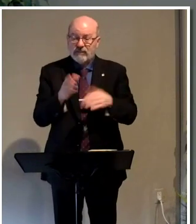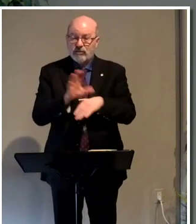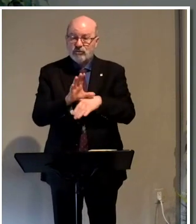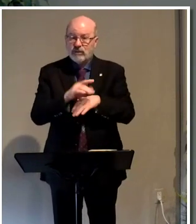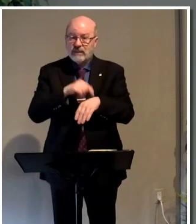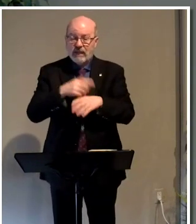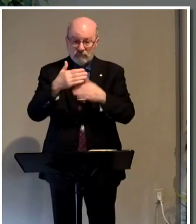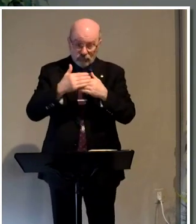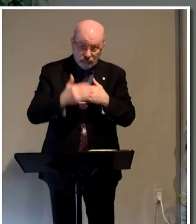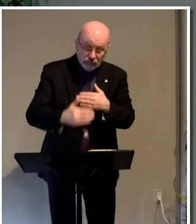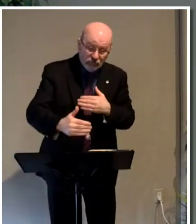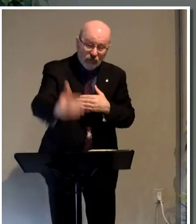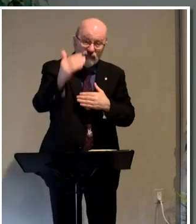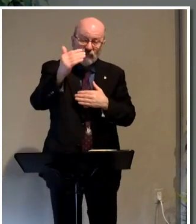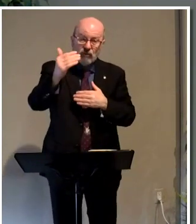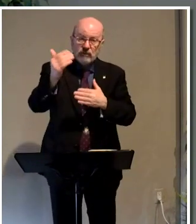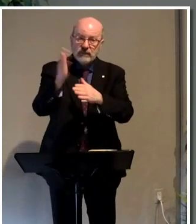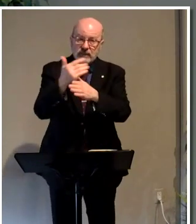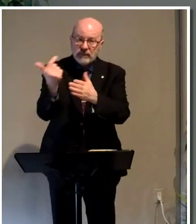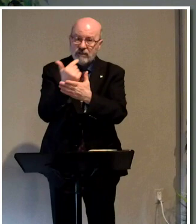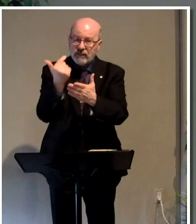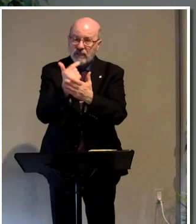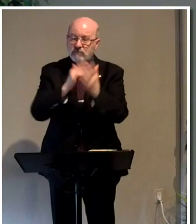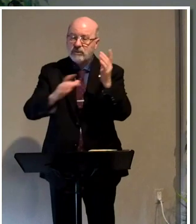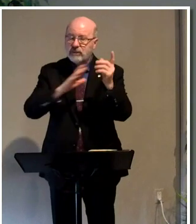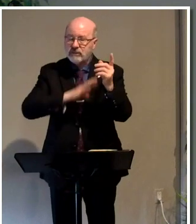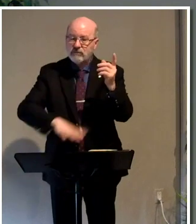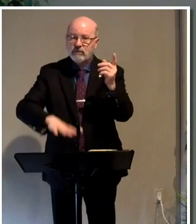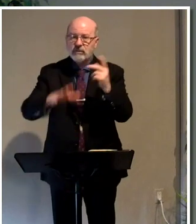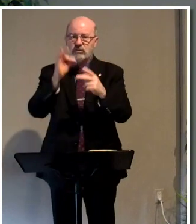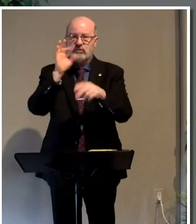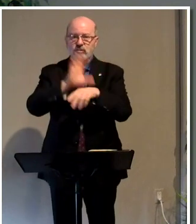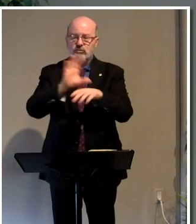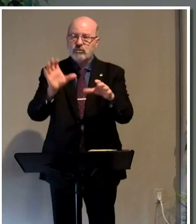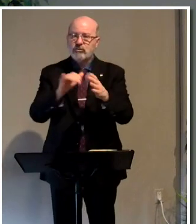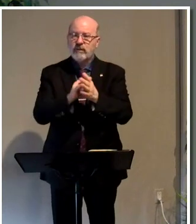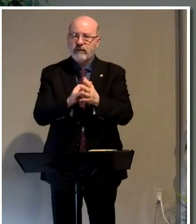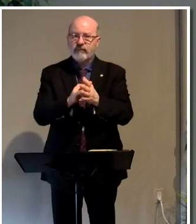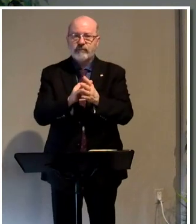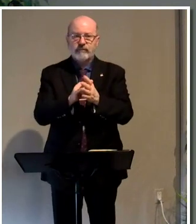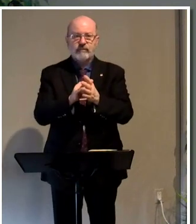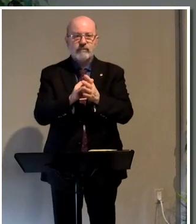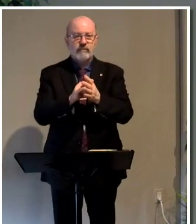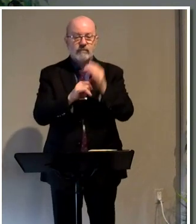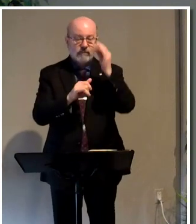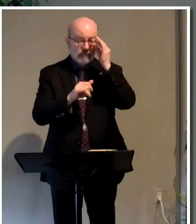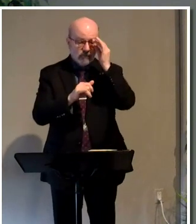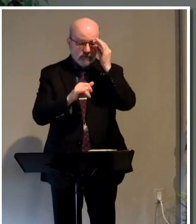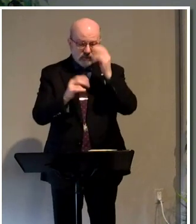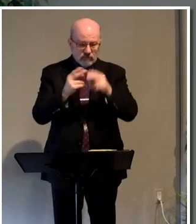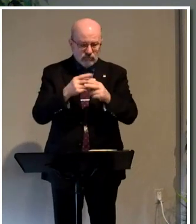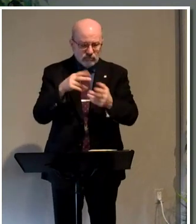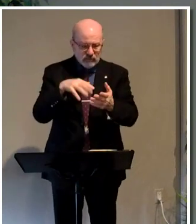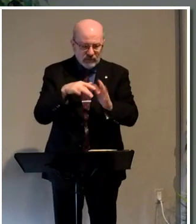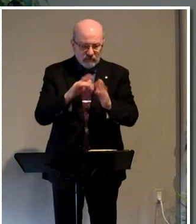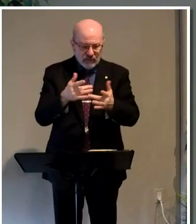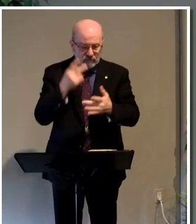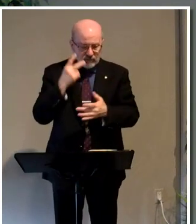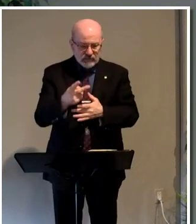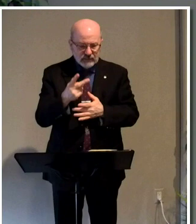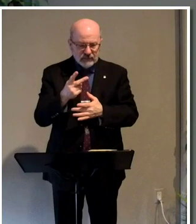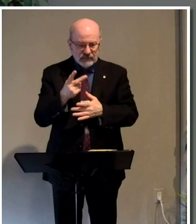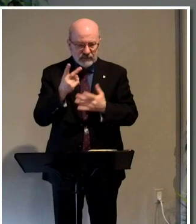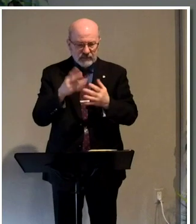to go forward and to present the gospel of Christ, and he has chosen the church to do that. And it doesn't take very long in studying the scripture to see